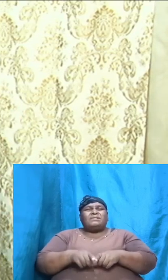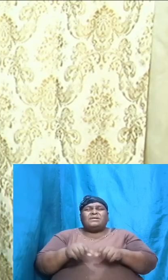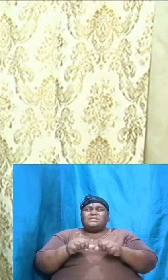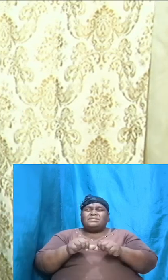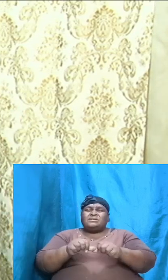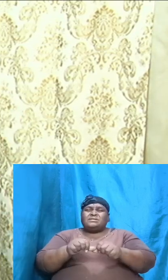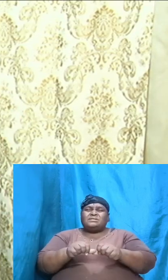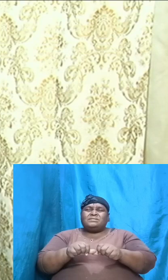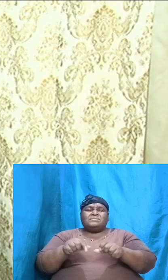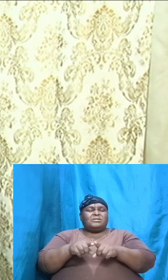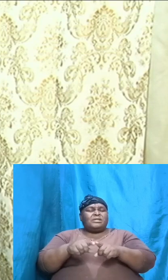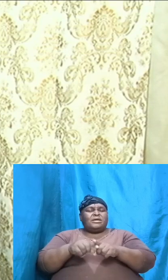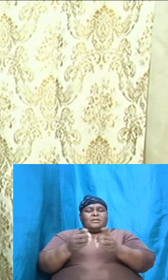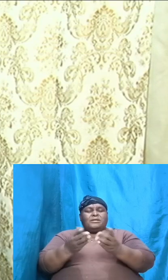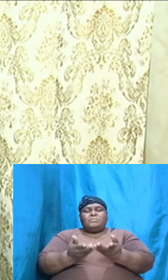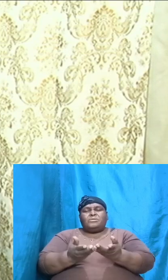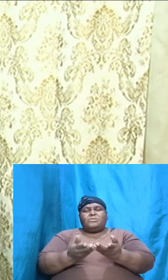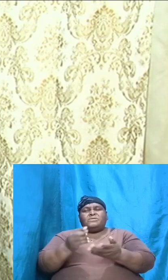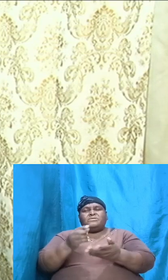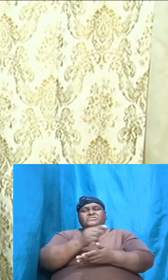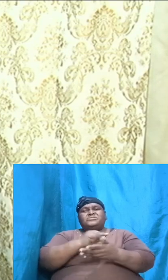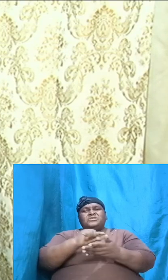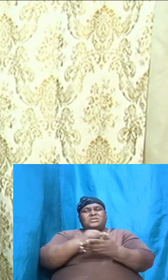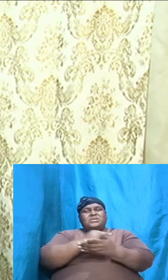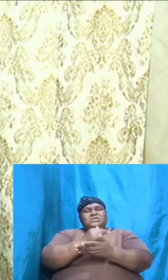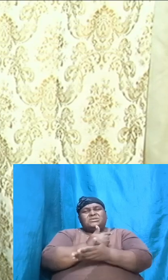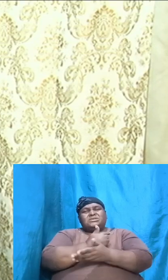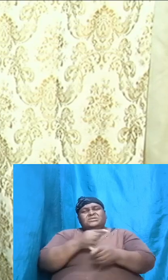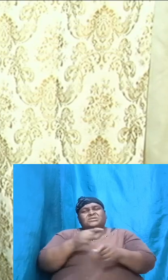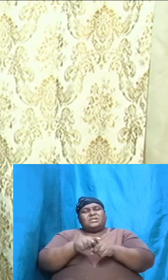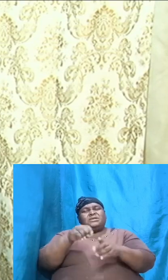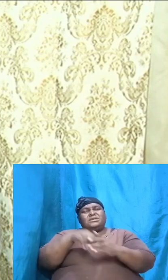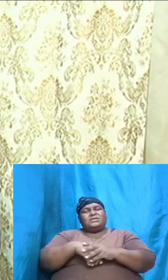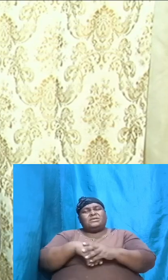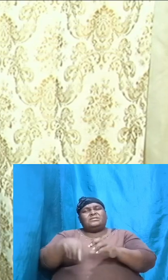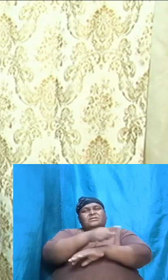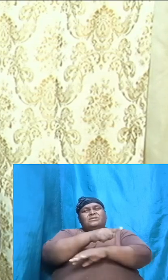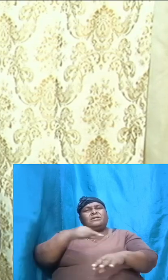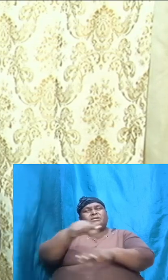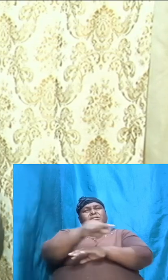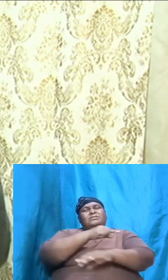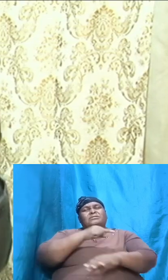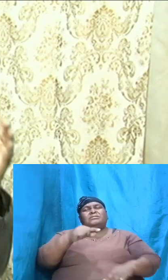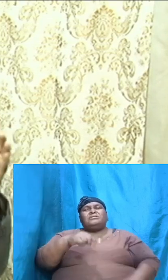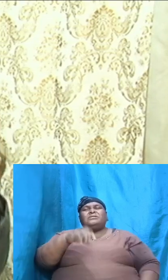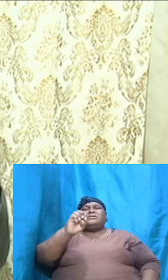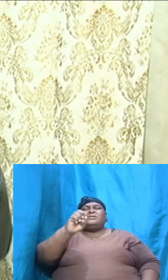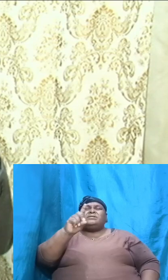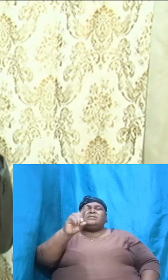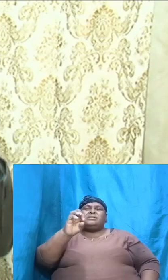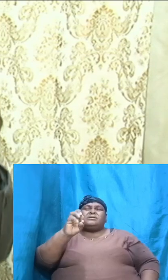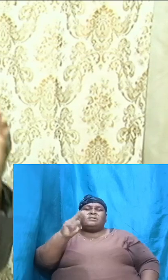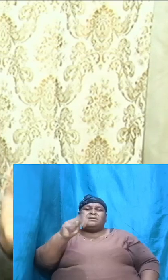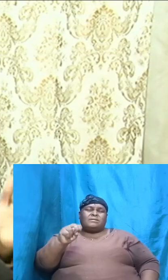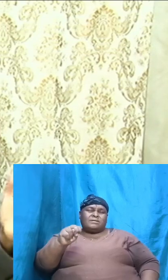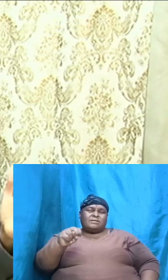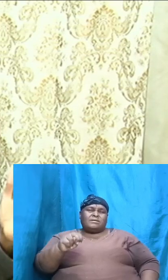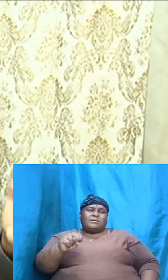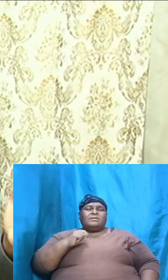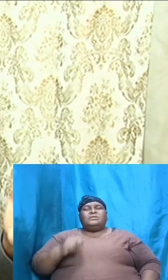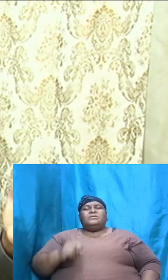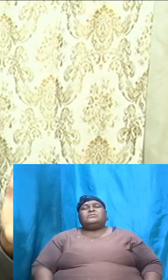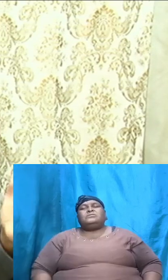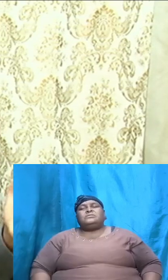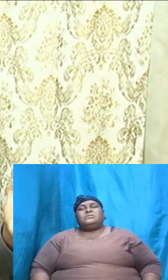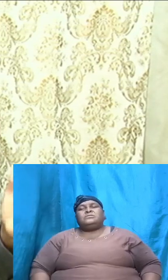Genesis when we were in the garden. However, throughout the Bible, Genesis,